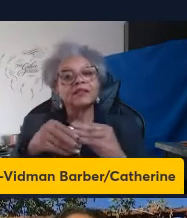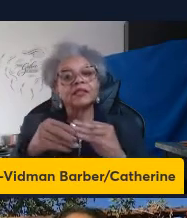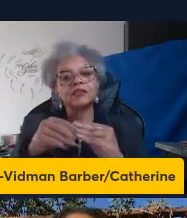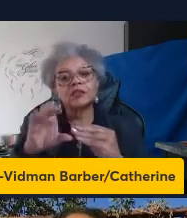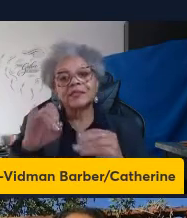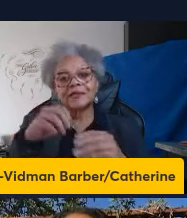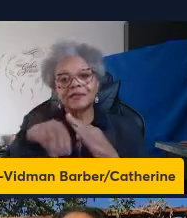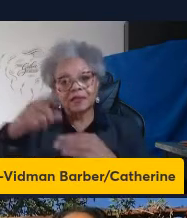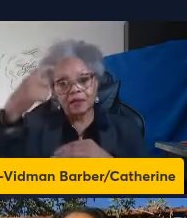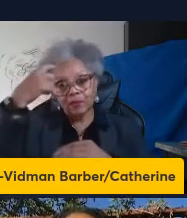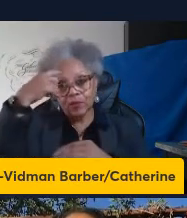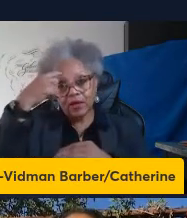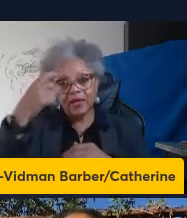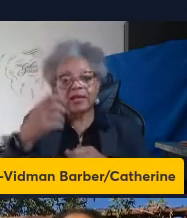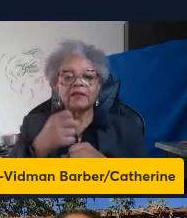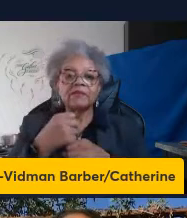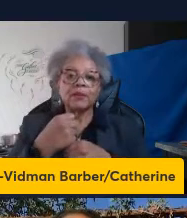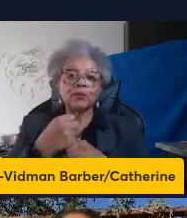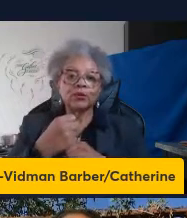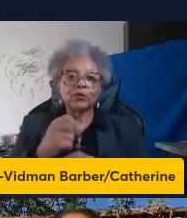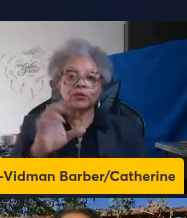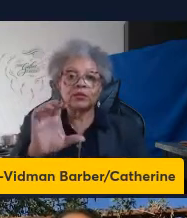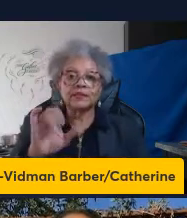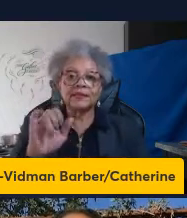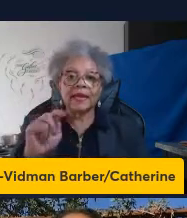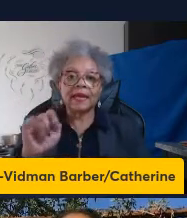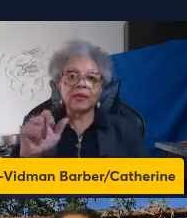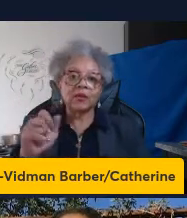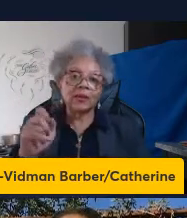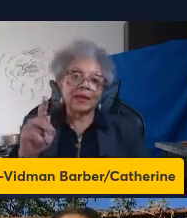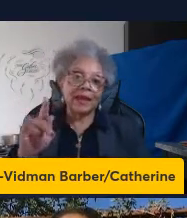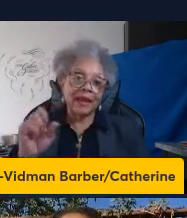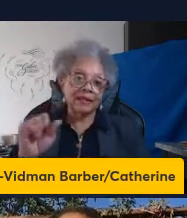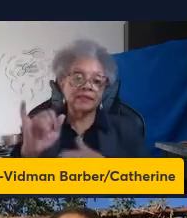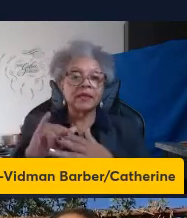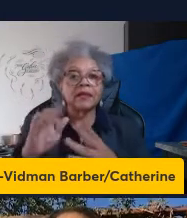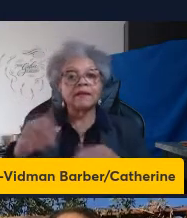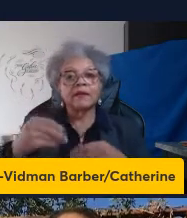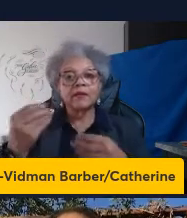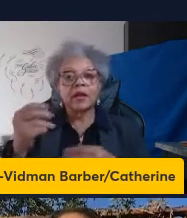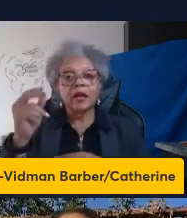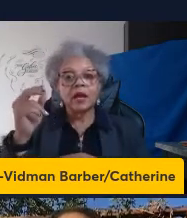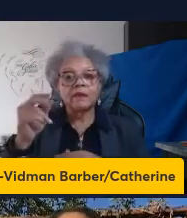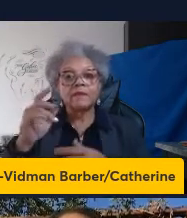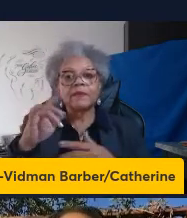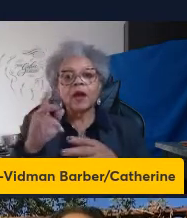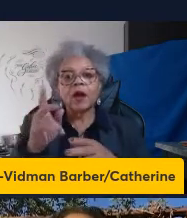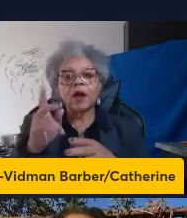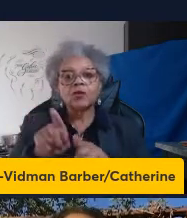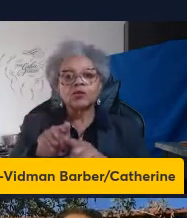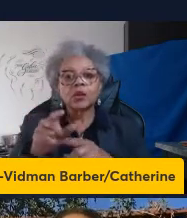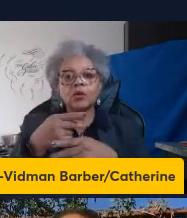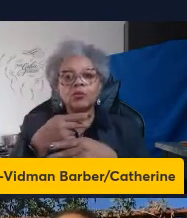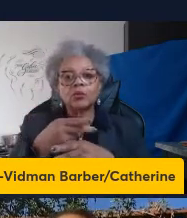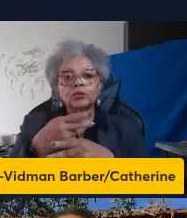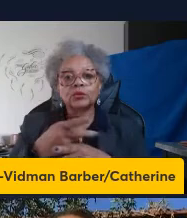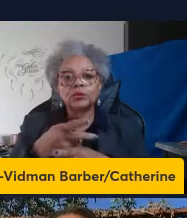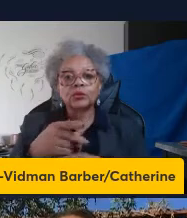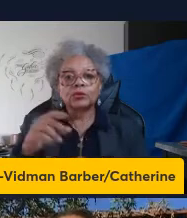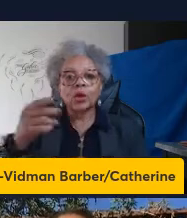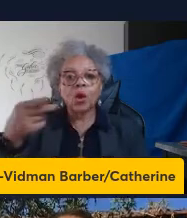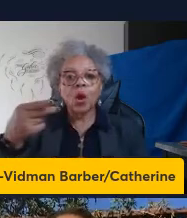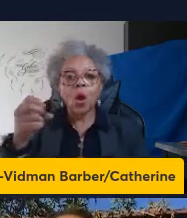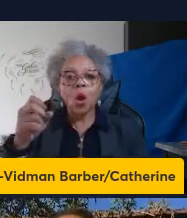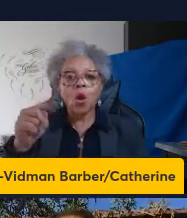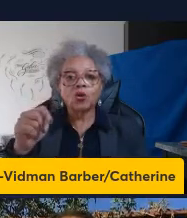produce inflammatory cytokines that produce a neuroinflammatory state. And they also produce host factors that attempt